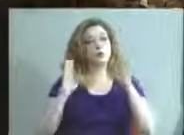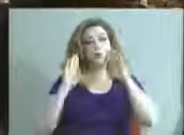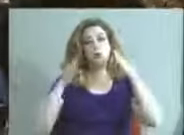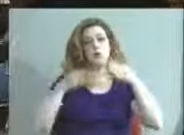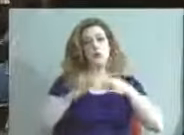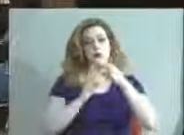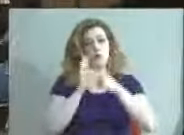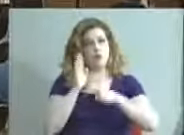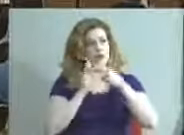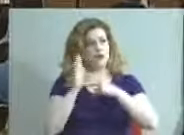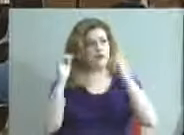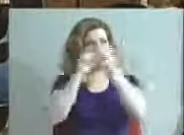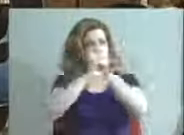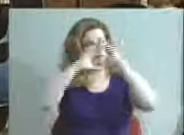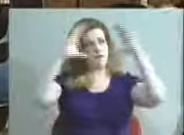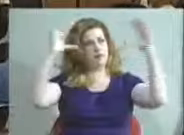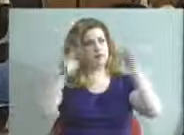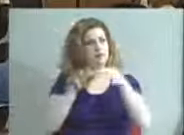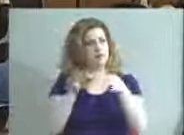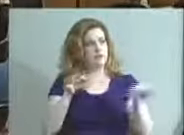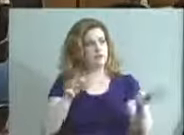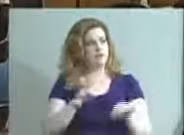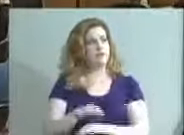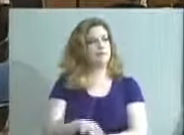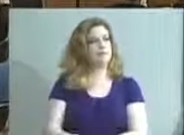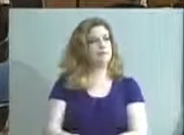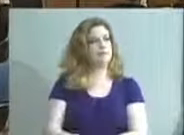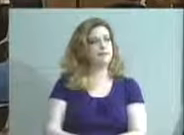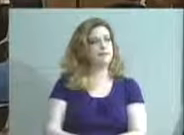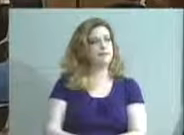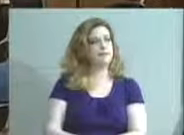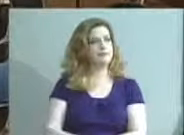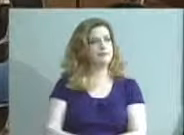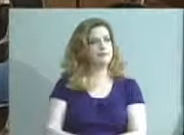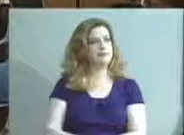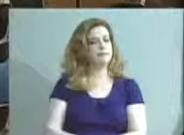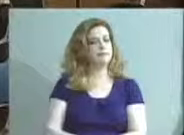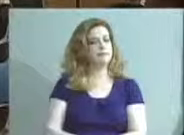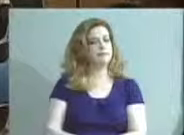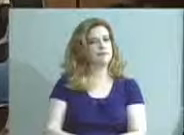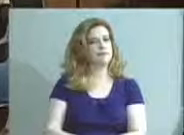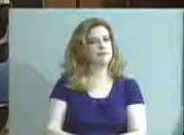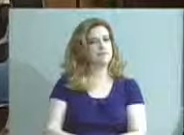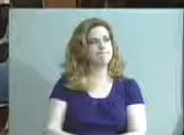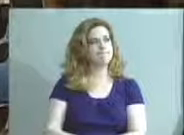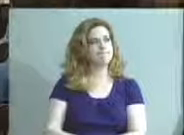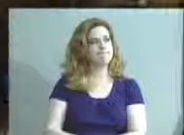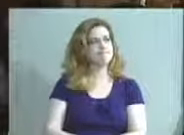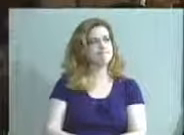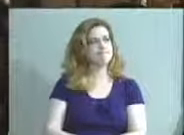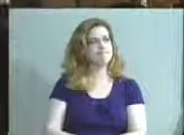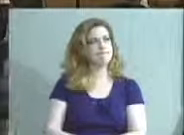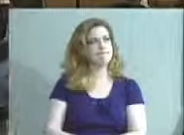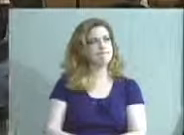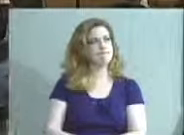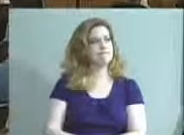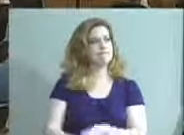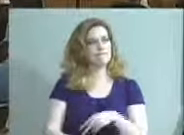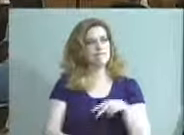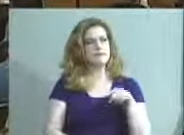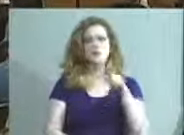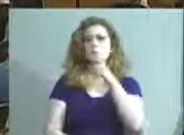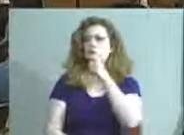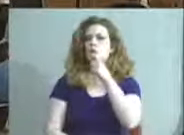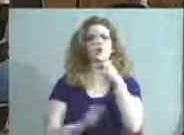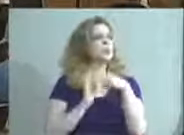of the vision statement and I am sorry to say who's